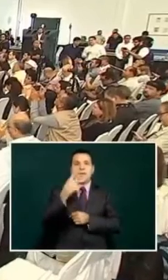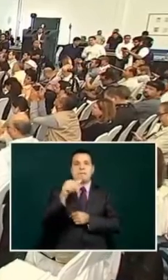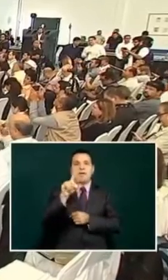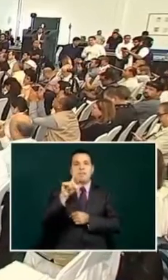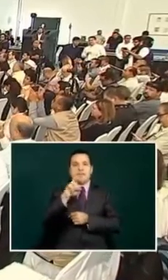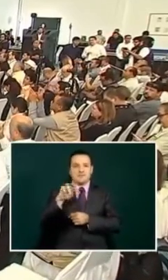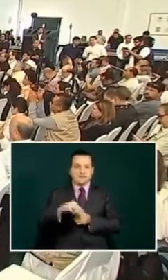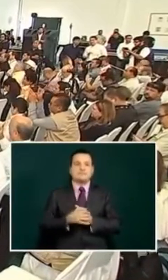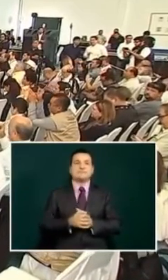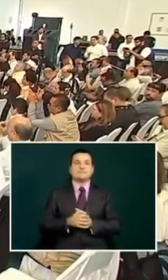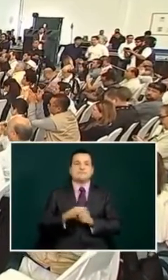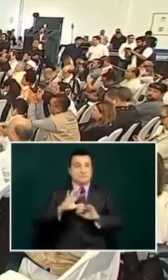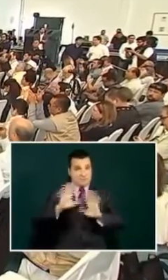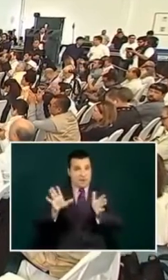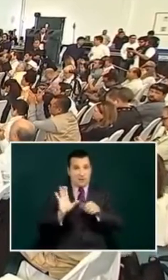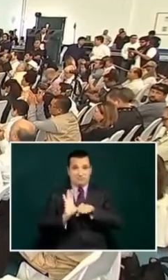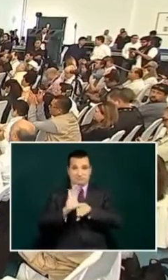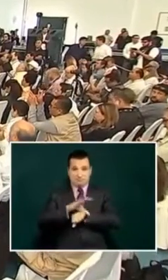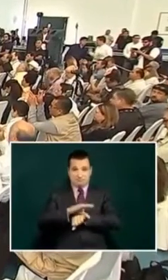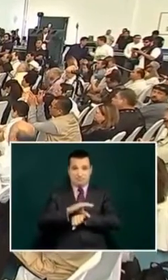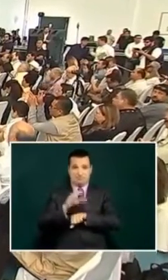and we are giving grants